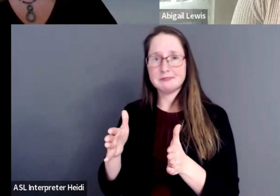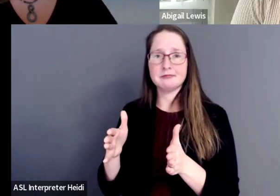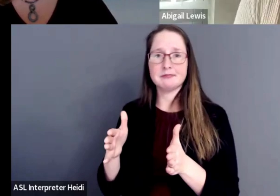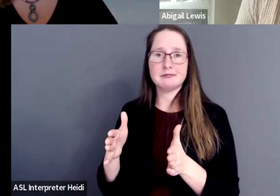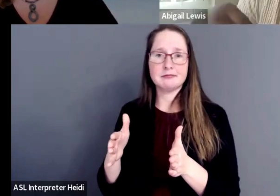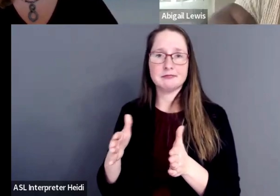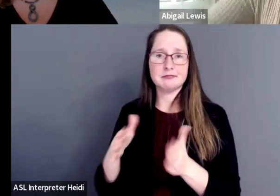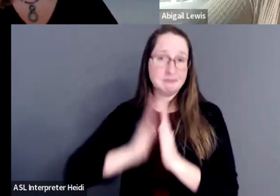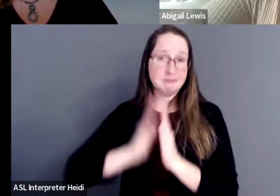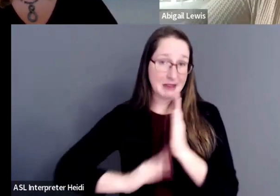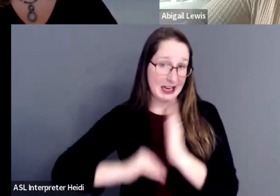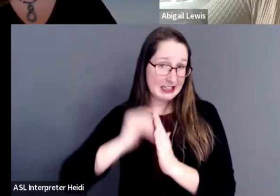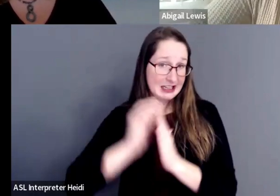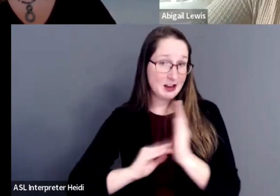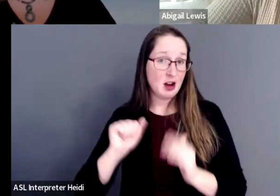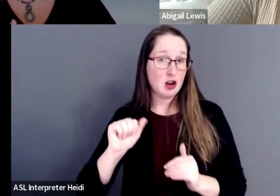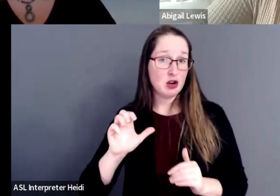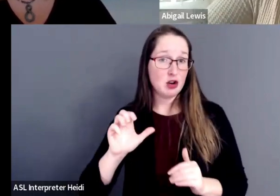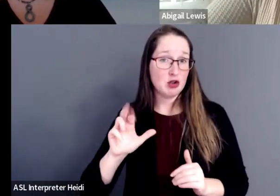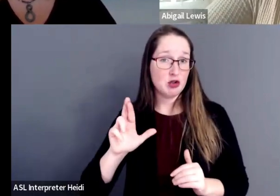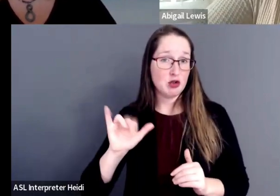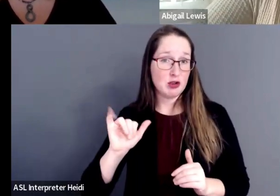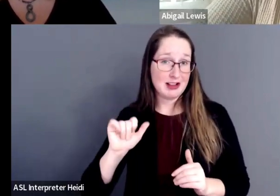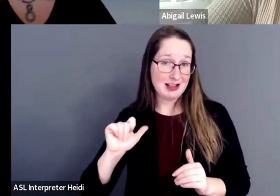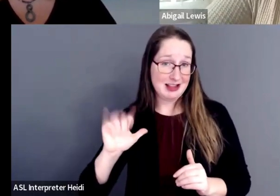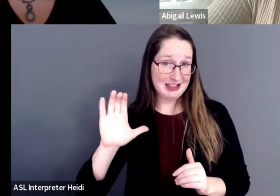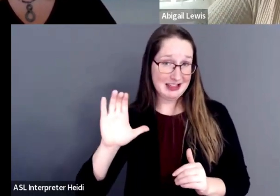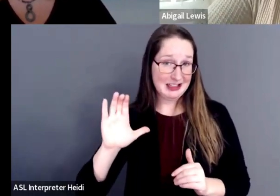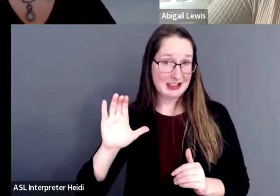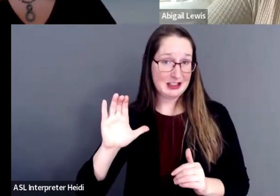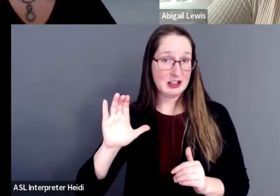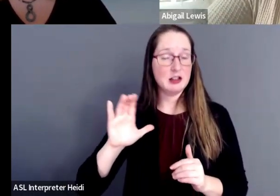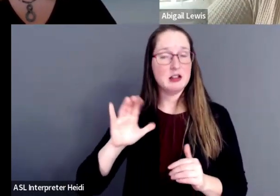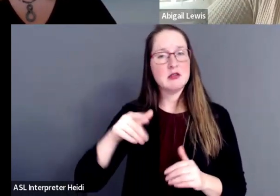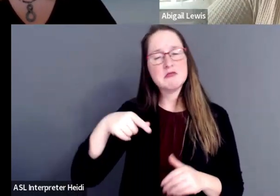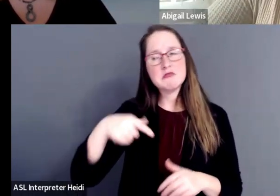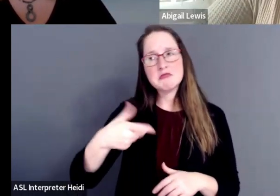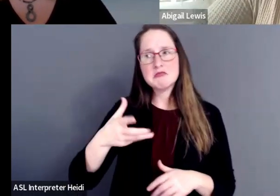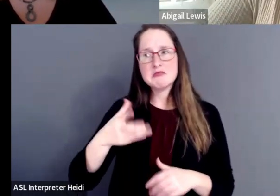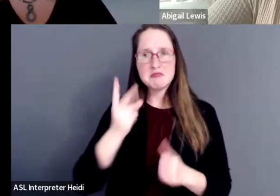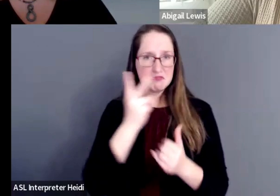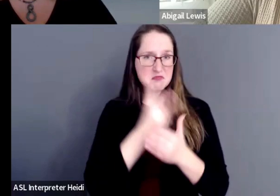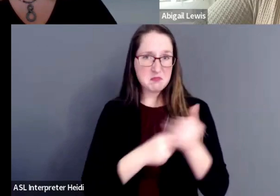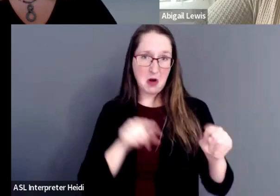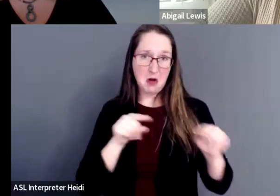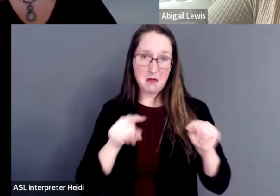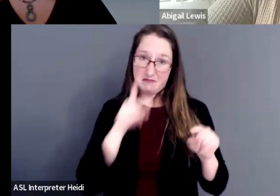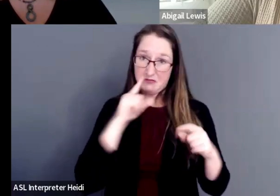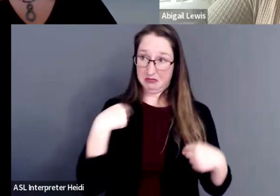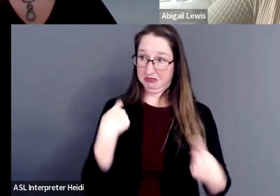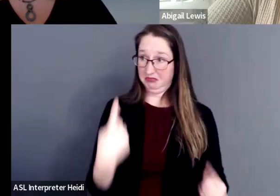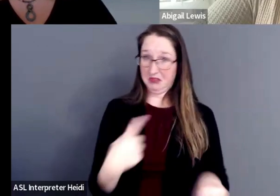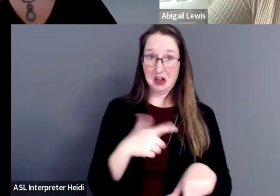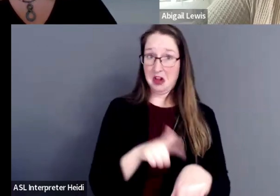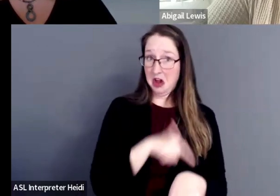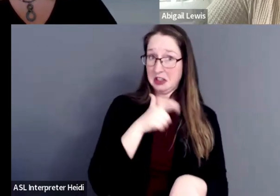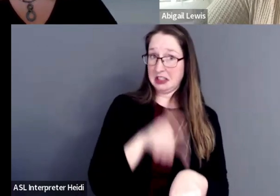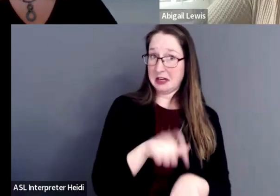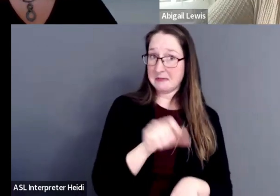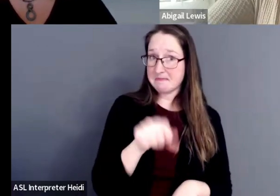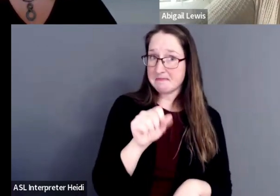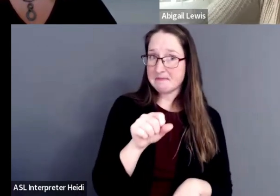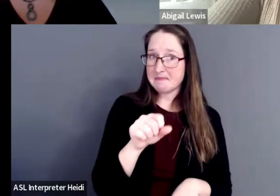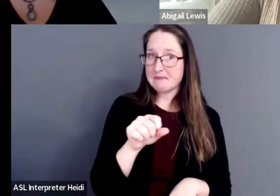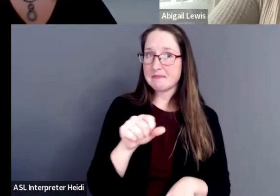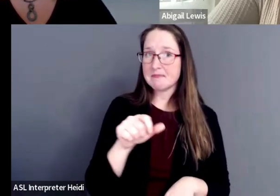painting acrylic and I did both of those for a long time. But when I